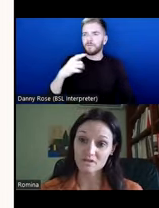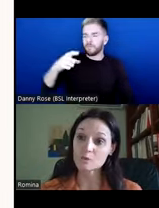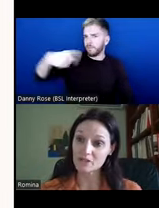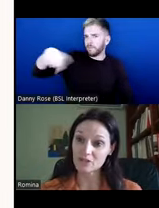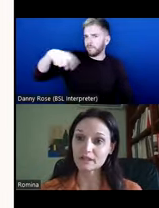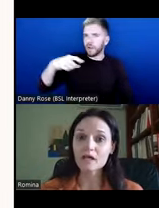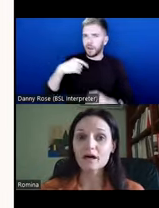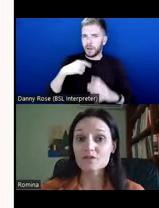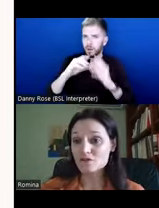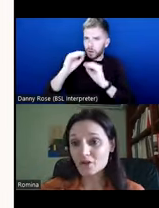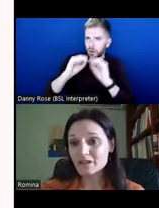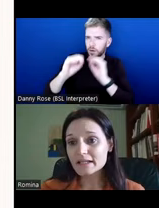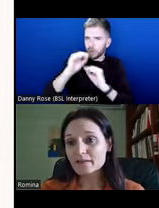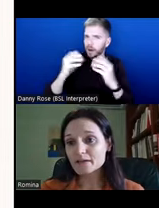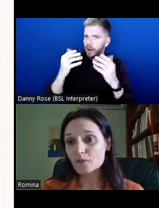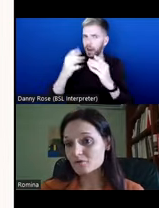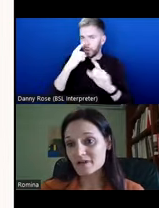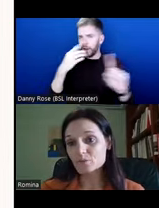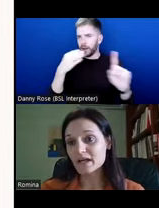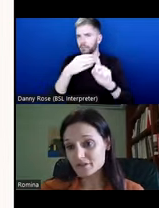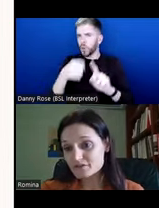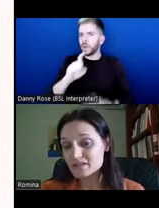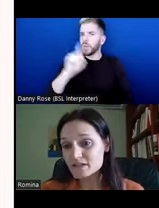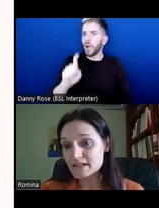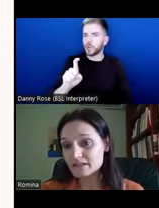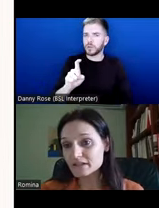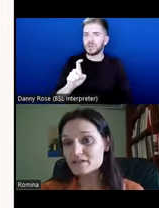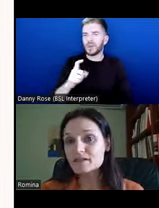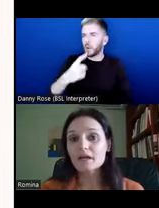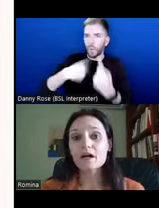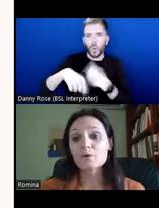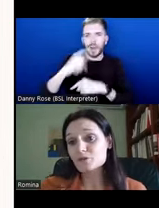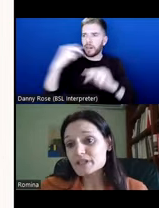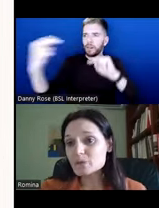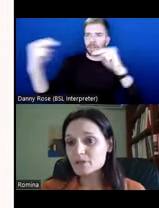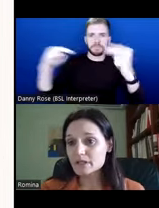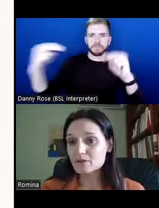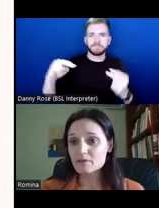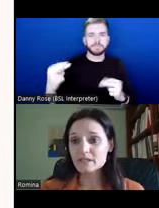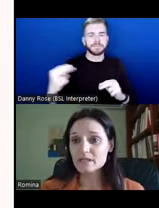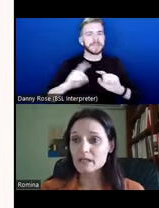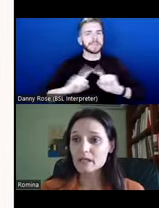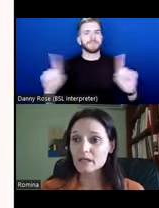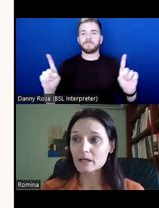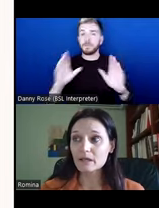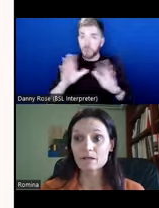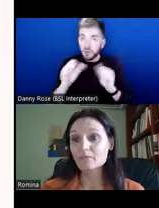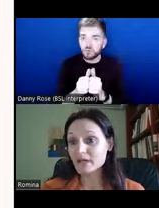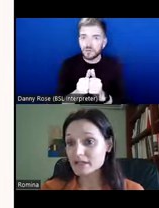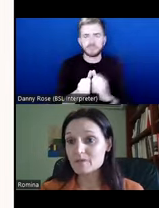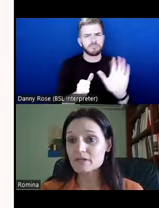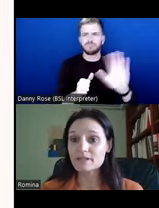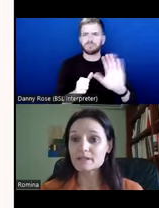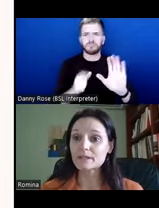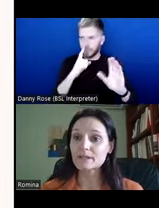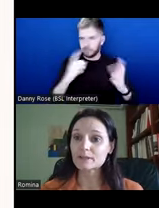we approach this question. So it's very likely that all of us will have different understandings. We don't need to agree. There isn't a, in